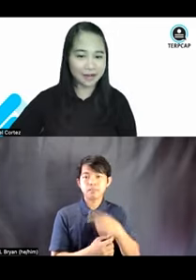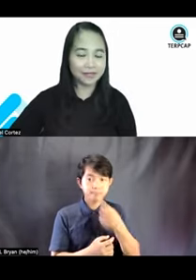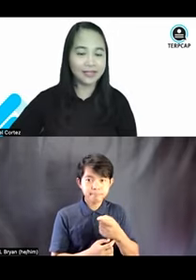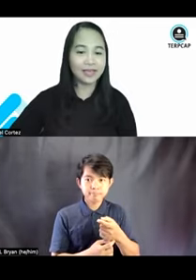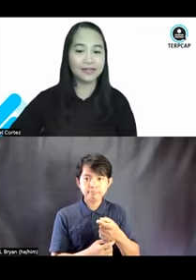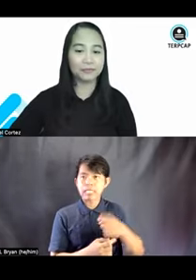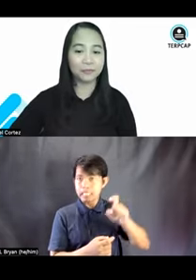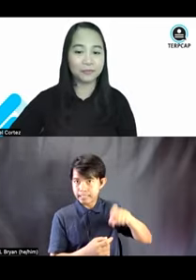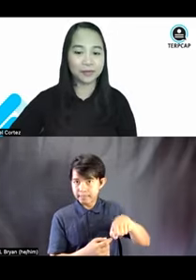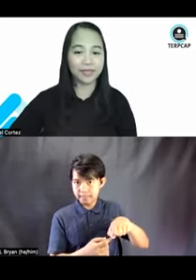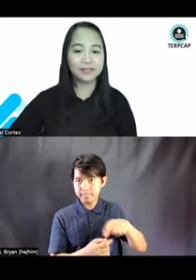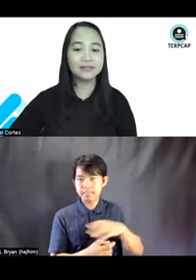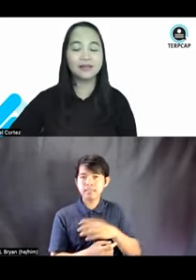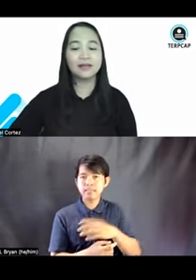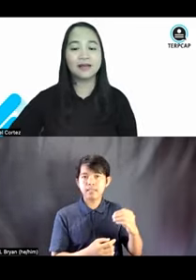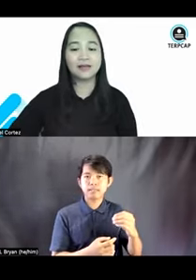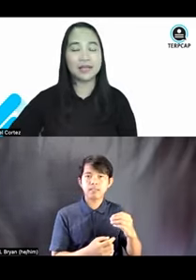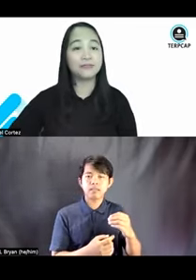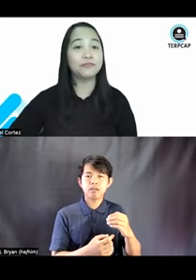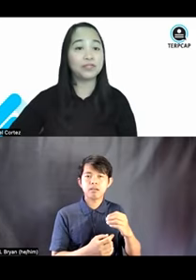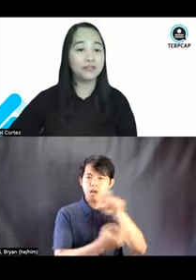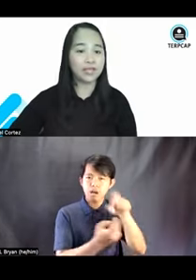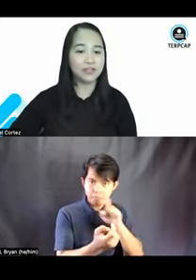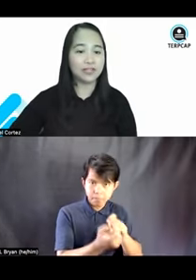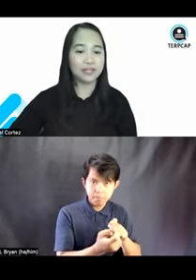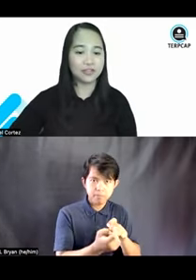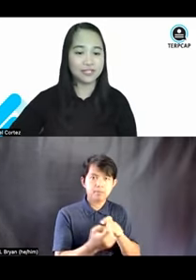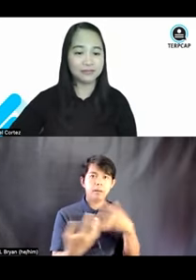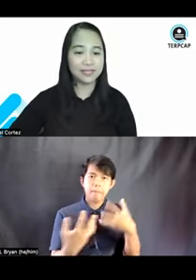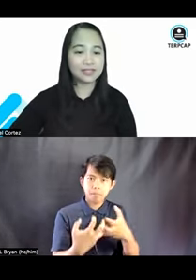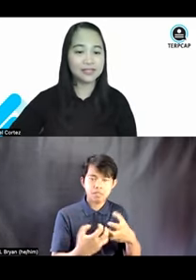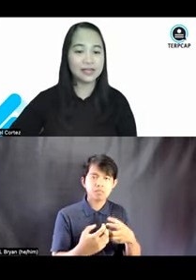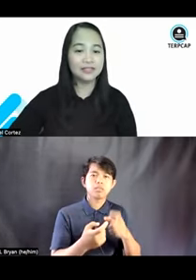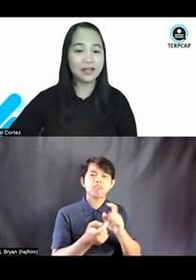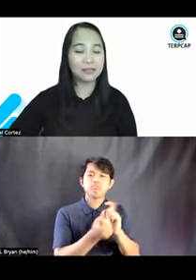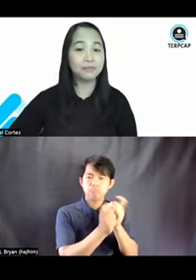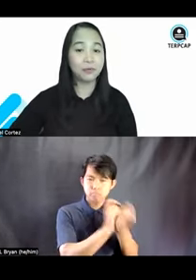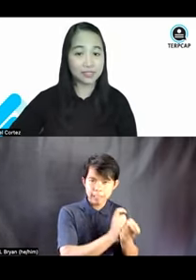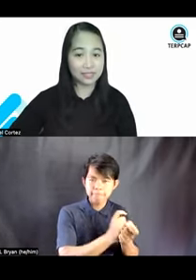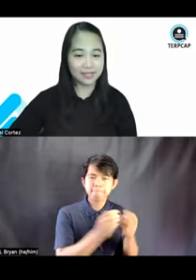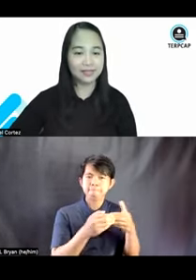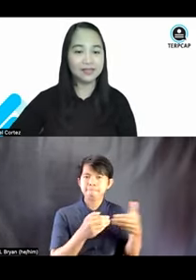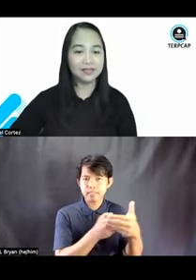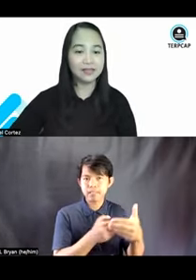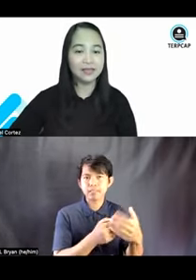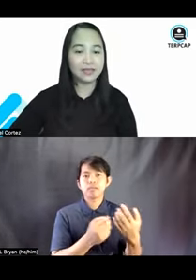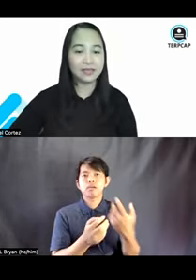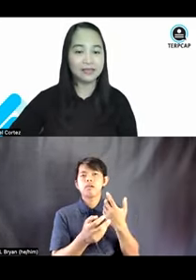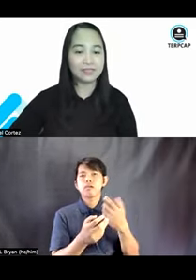necessary and appropriate type of modification and adjustments, not imposing